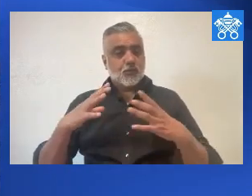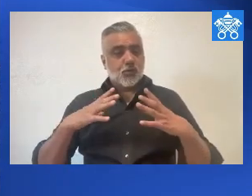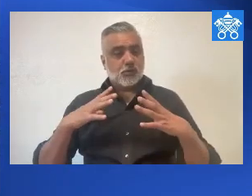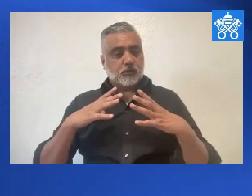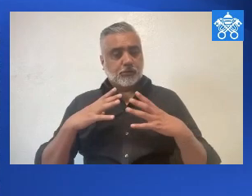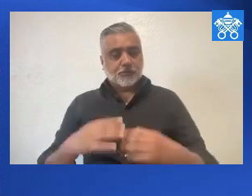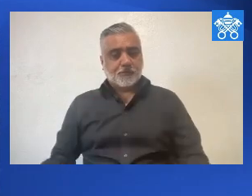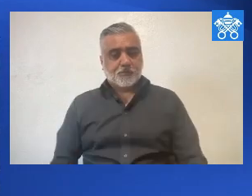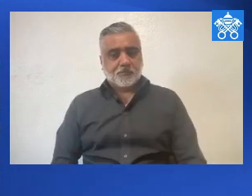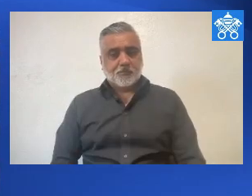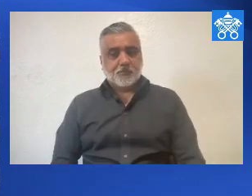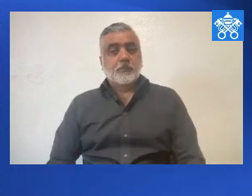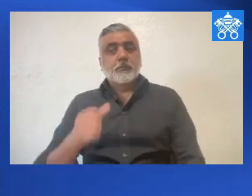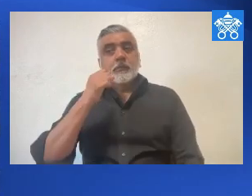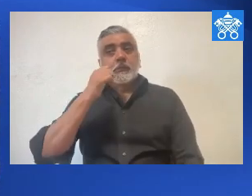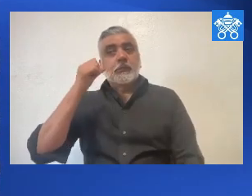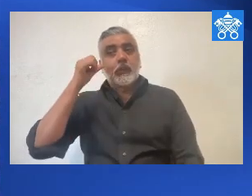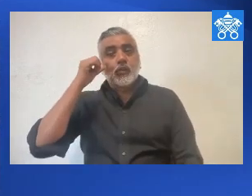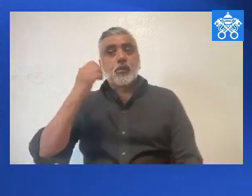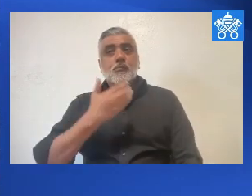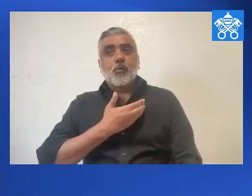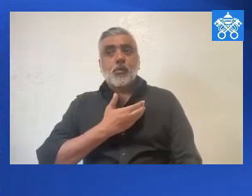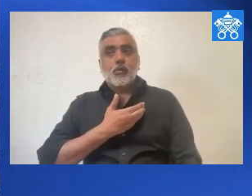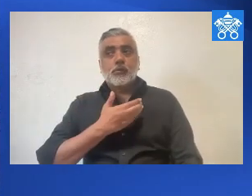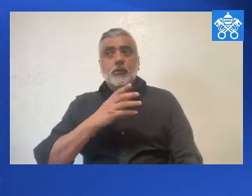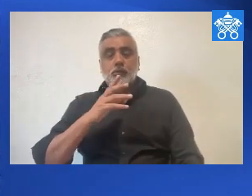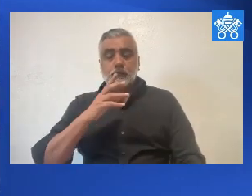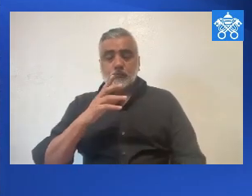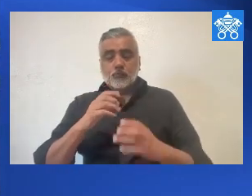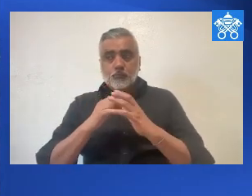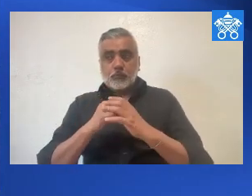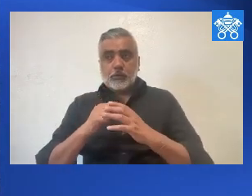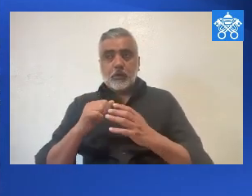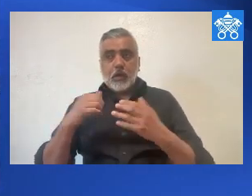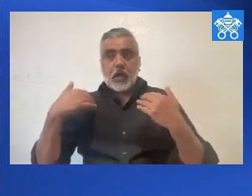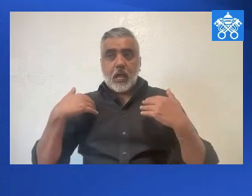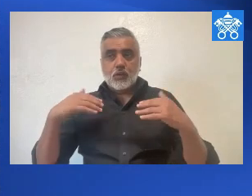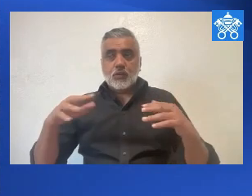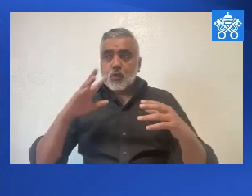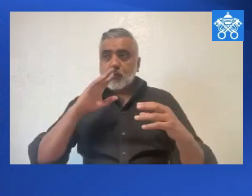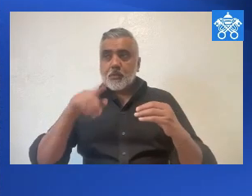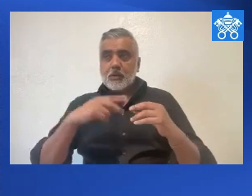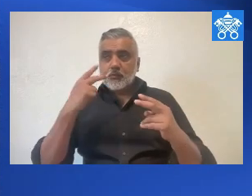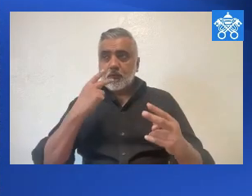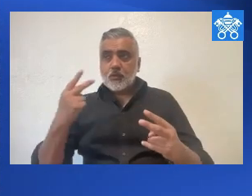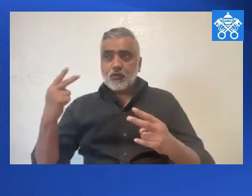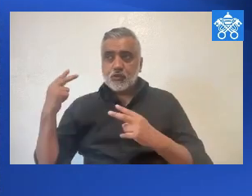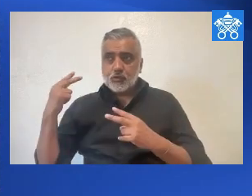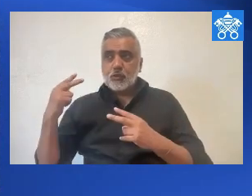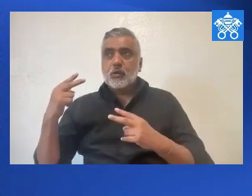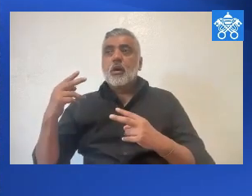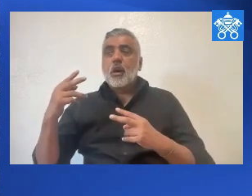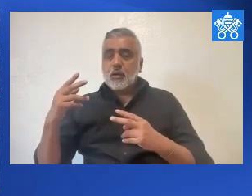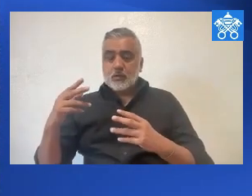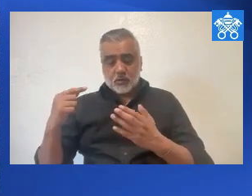being a special holiday around the continent. Yesterday, Pope Francis led the recitation of the Angelus and offered his